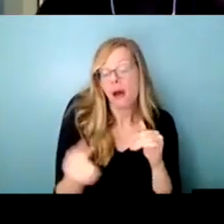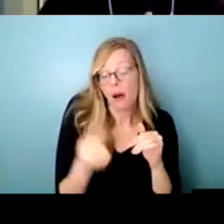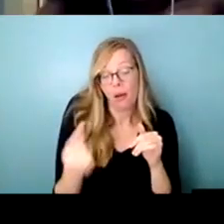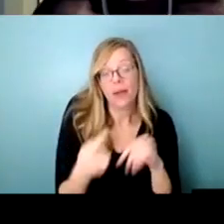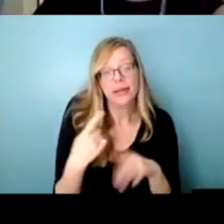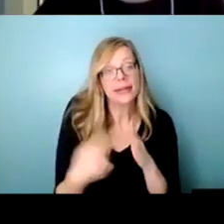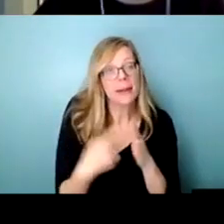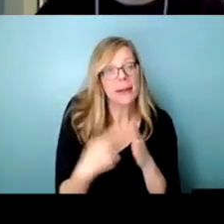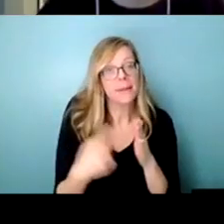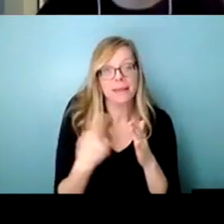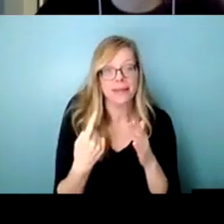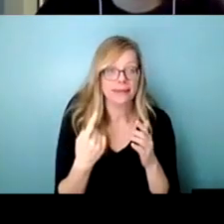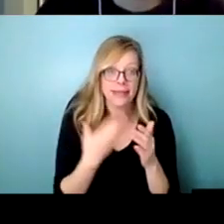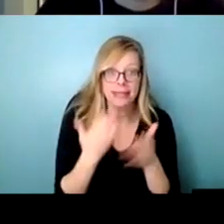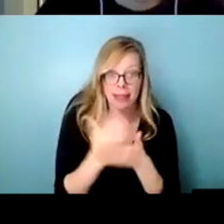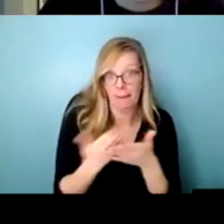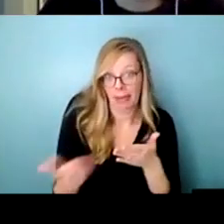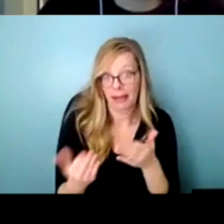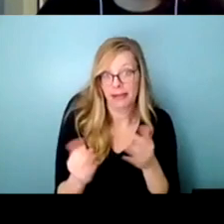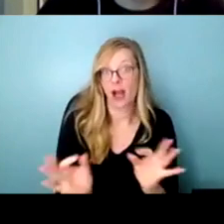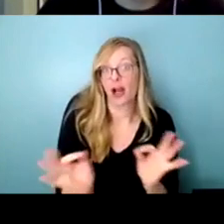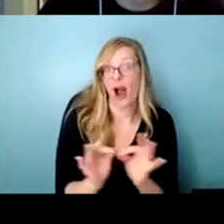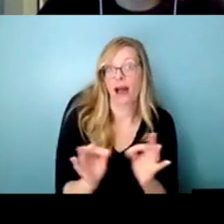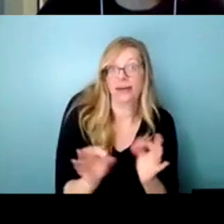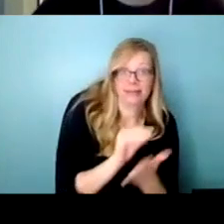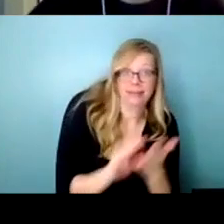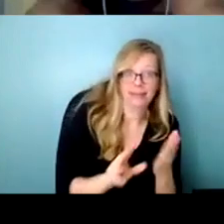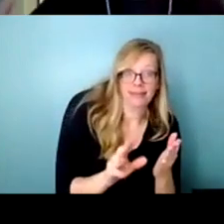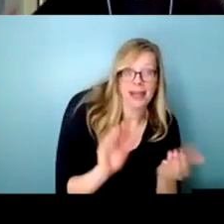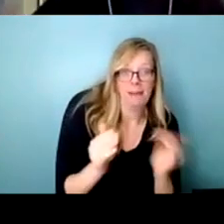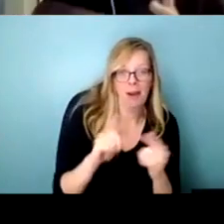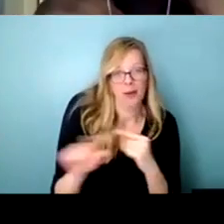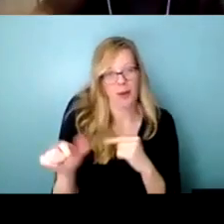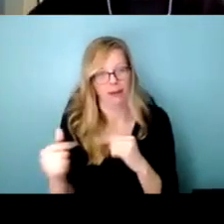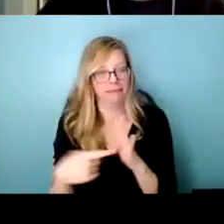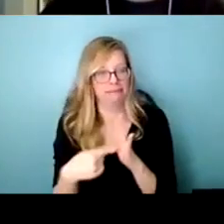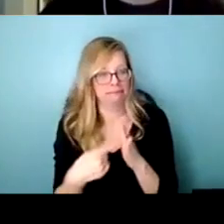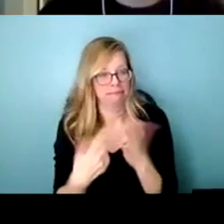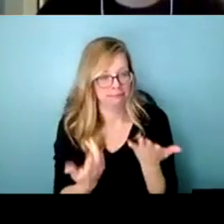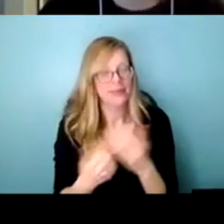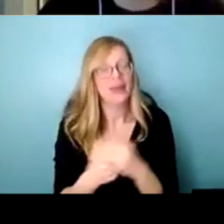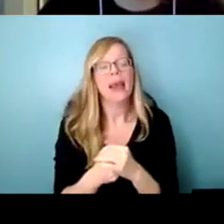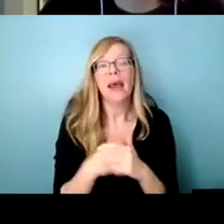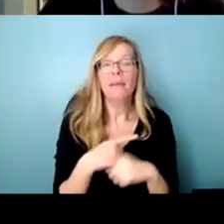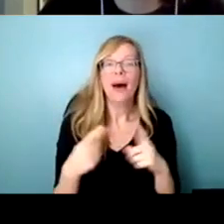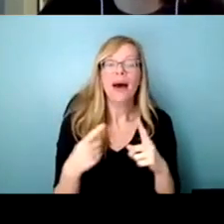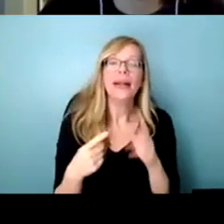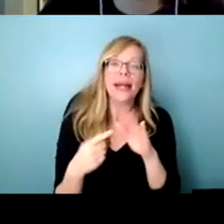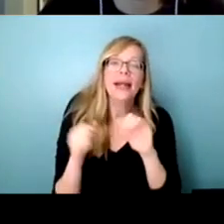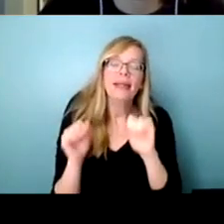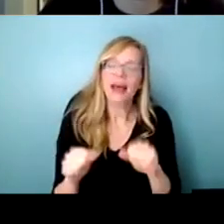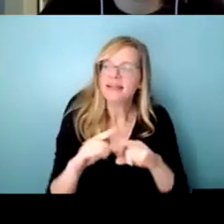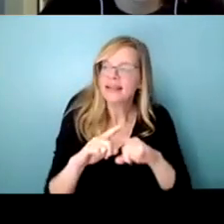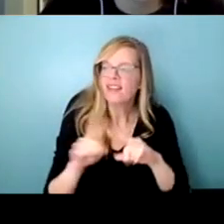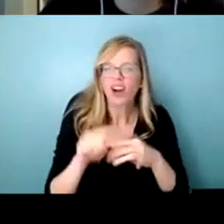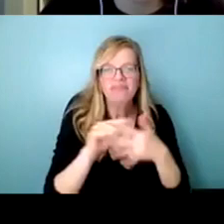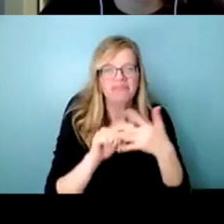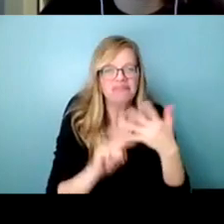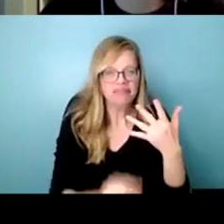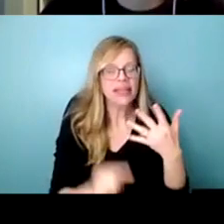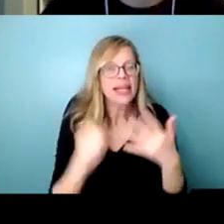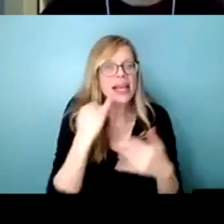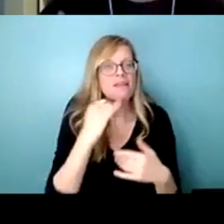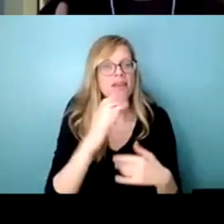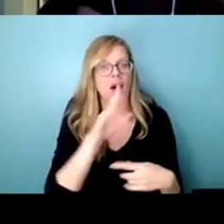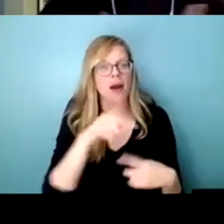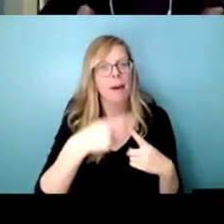things just cost more than others um so those are the sort of the different um i guess pieces of when we're talking about public